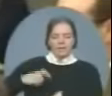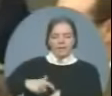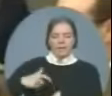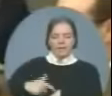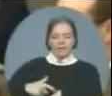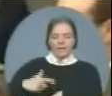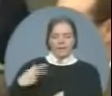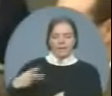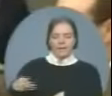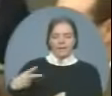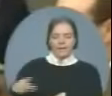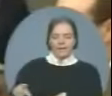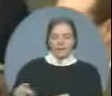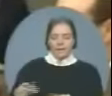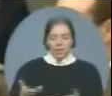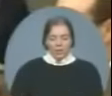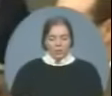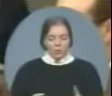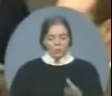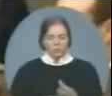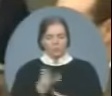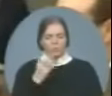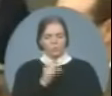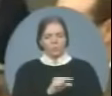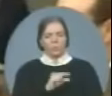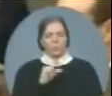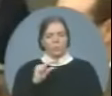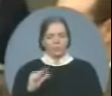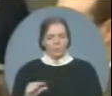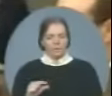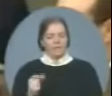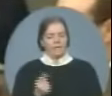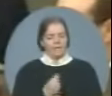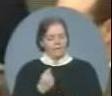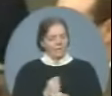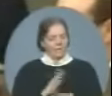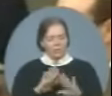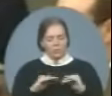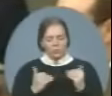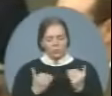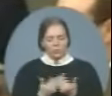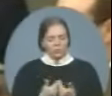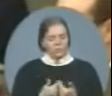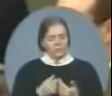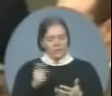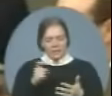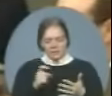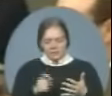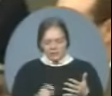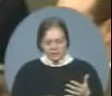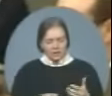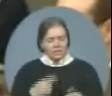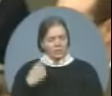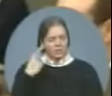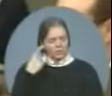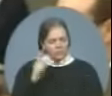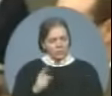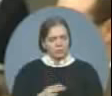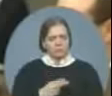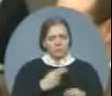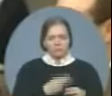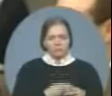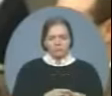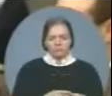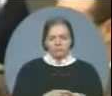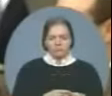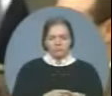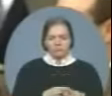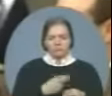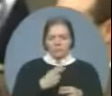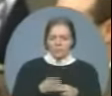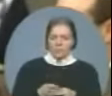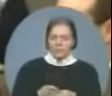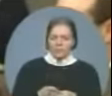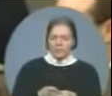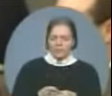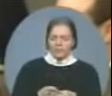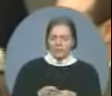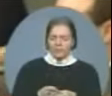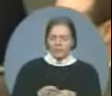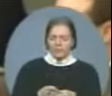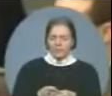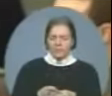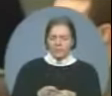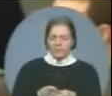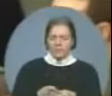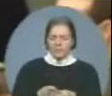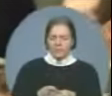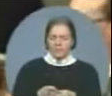what it says it will do, delivers credible, capable appointments, respects the law, and simply doesn't spend time